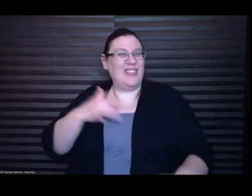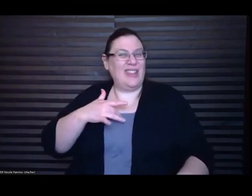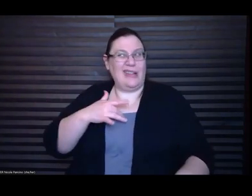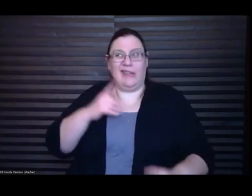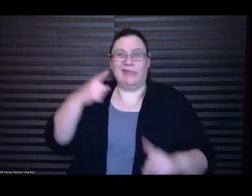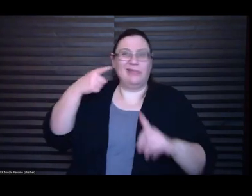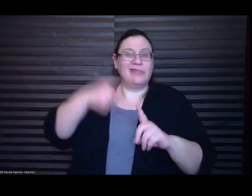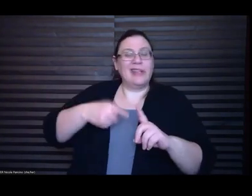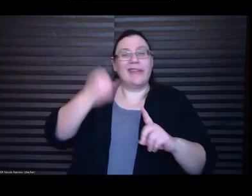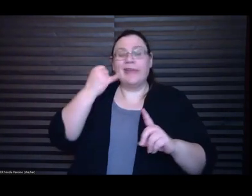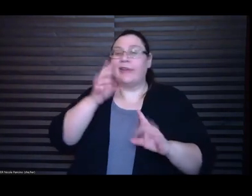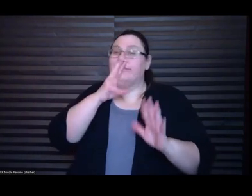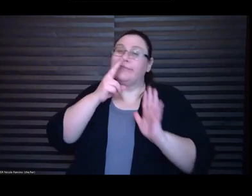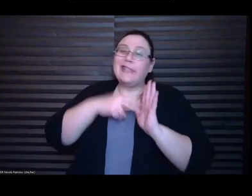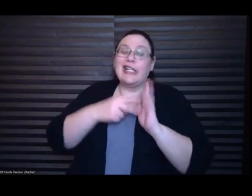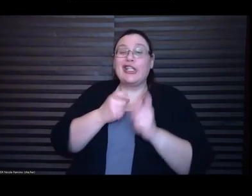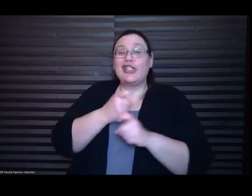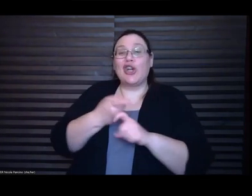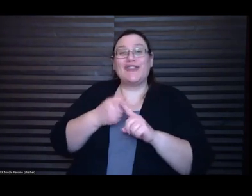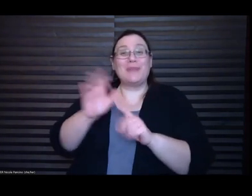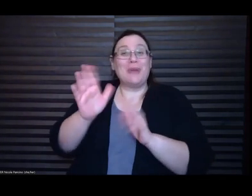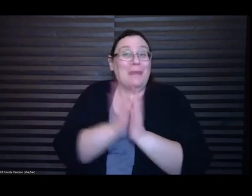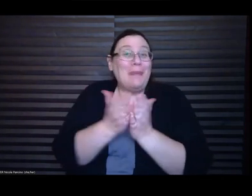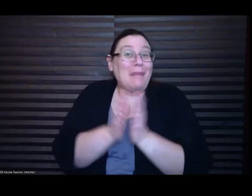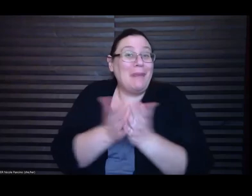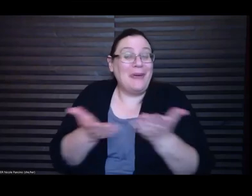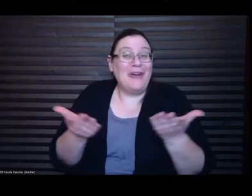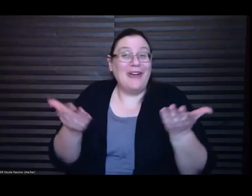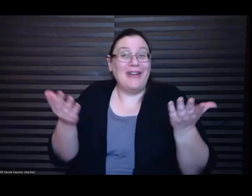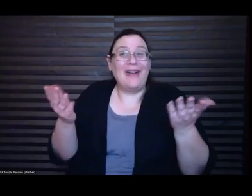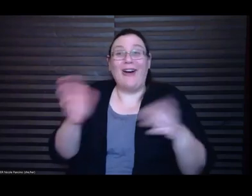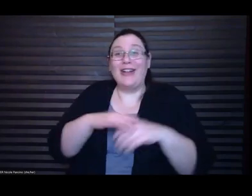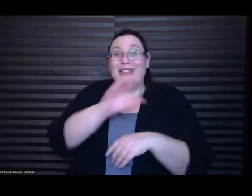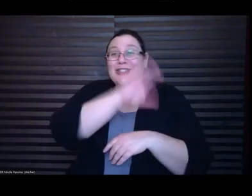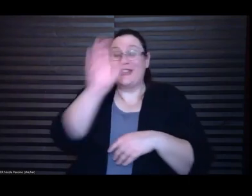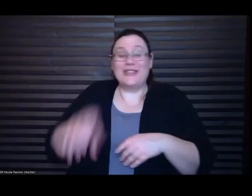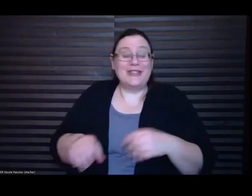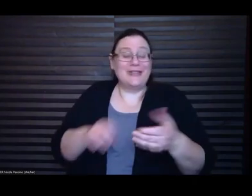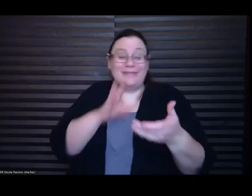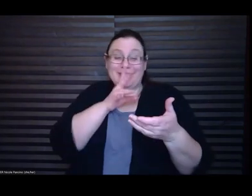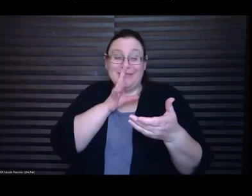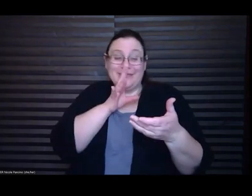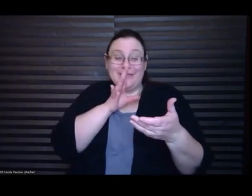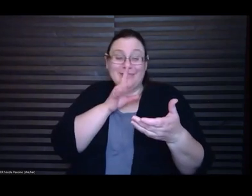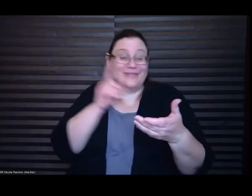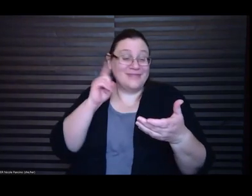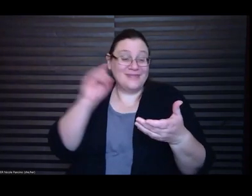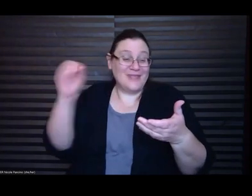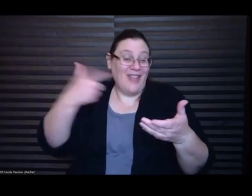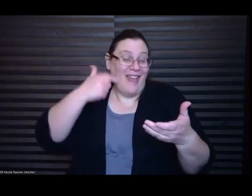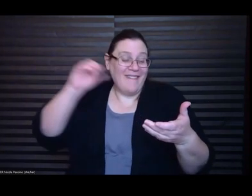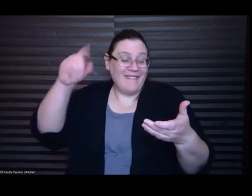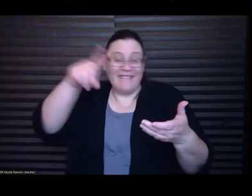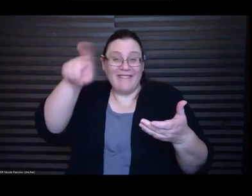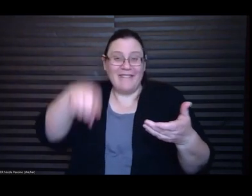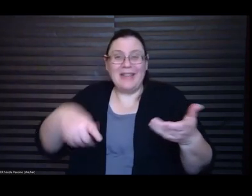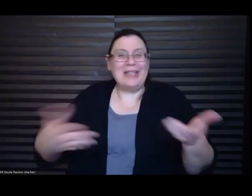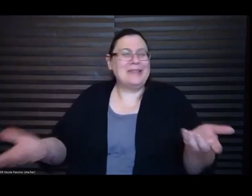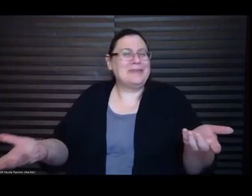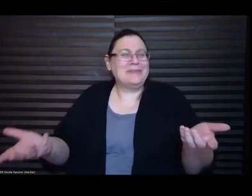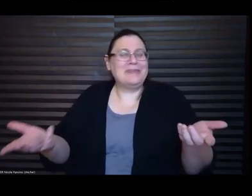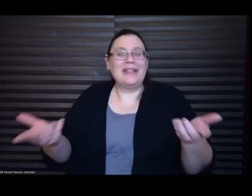to dead silence like there there are all these things that you could say you know you're dealing with the like the kind of